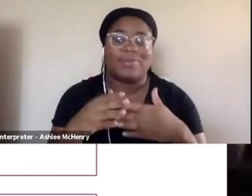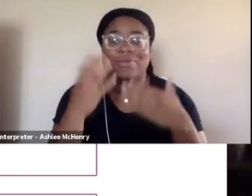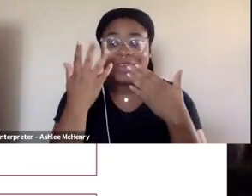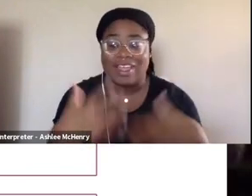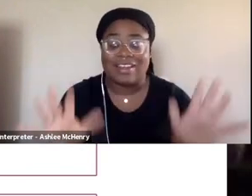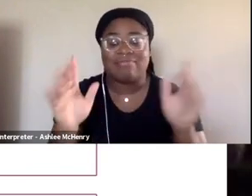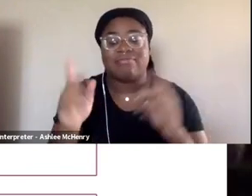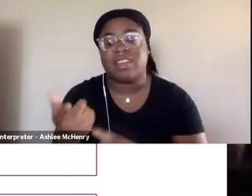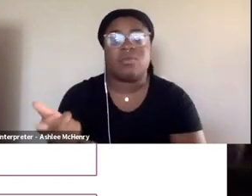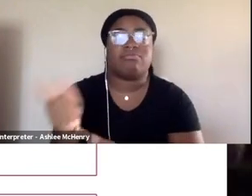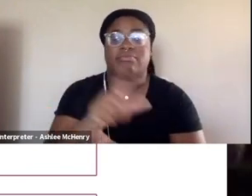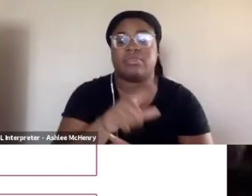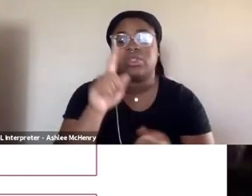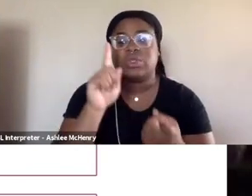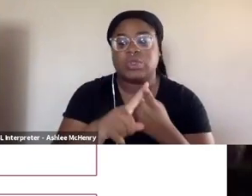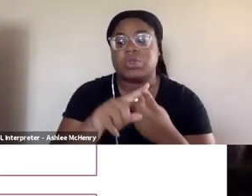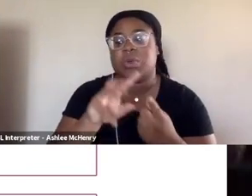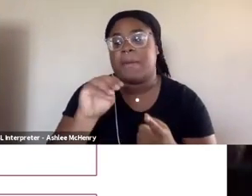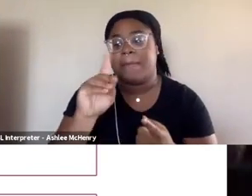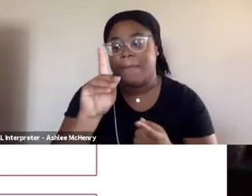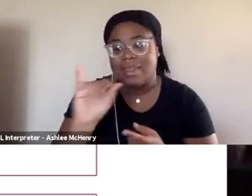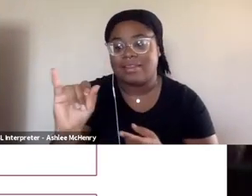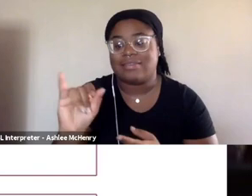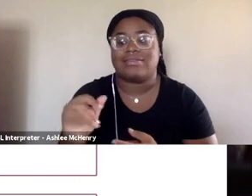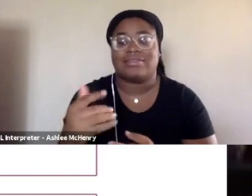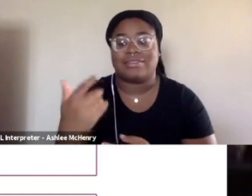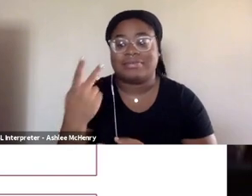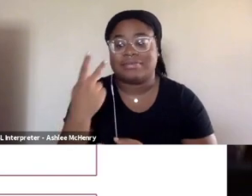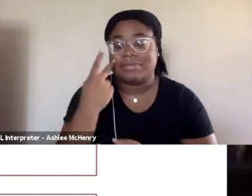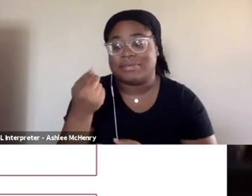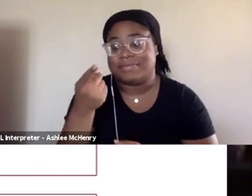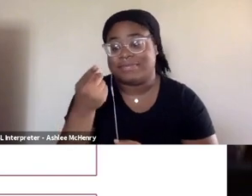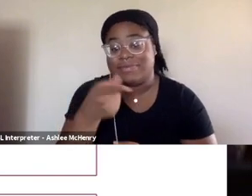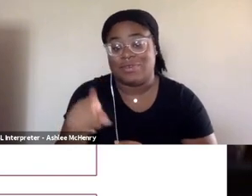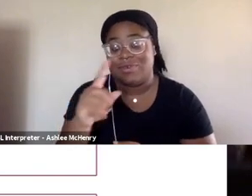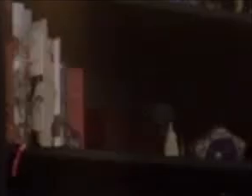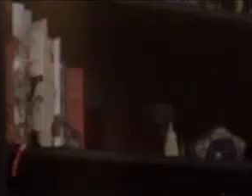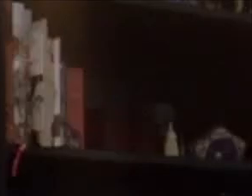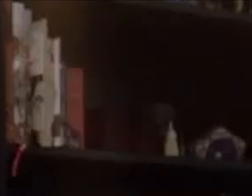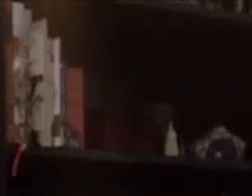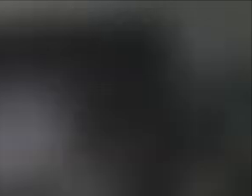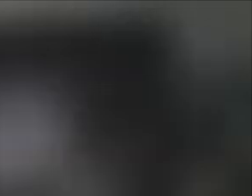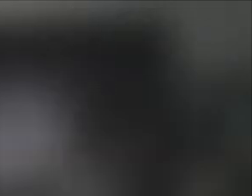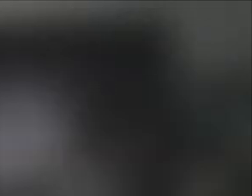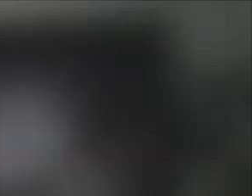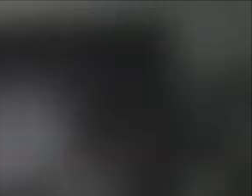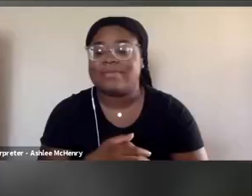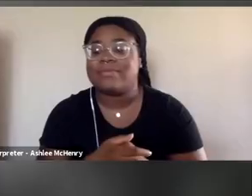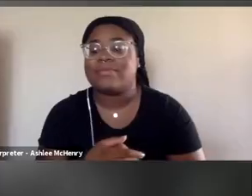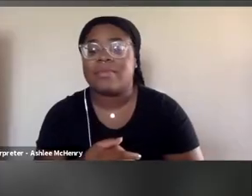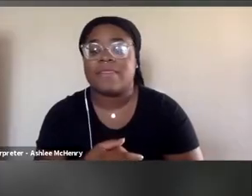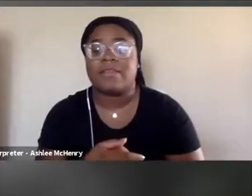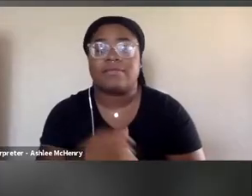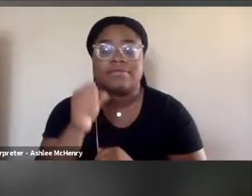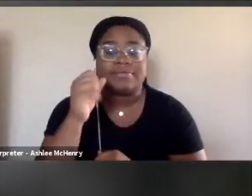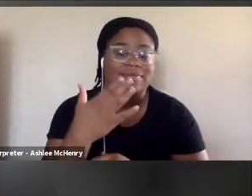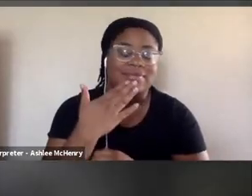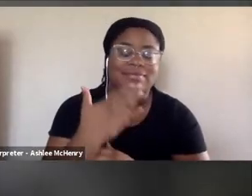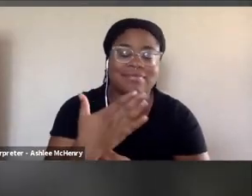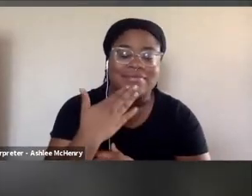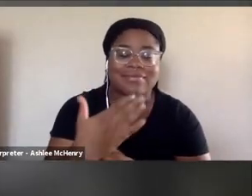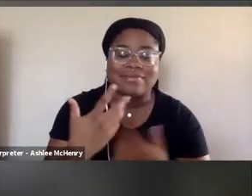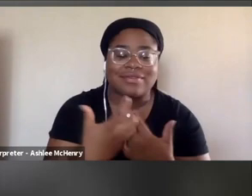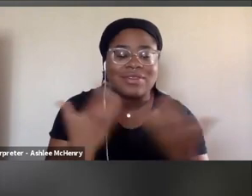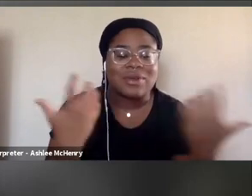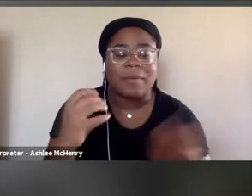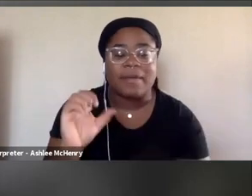will pass it back to Madeline. And I look forward to hearing from our panel. So we know. Thank you so much,